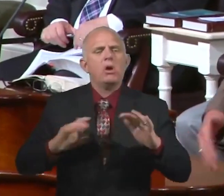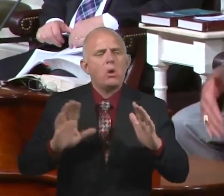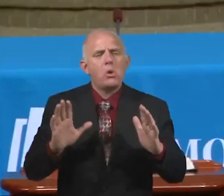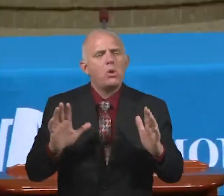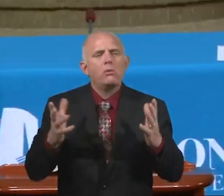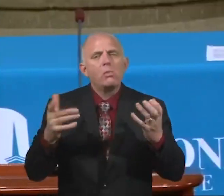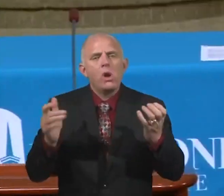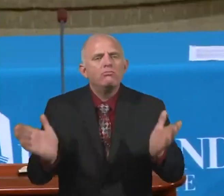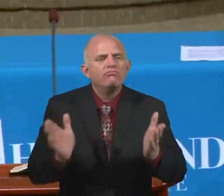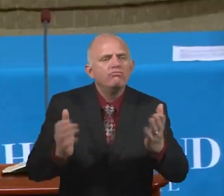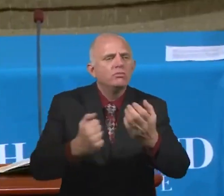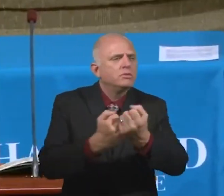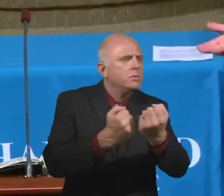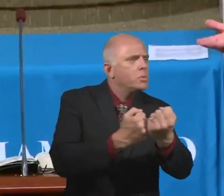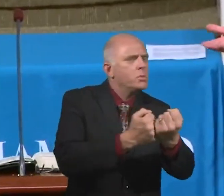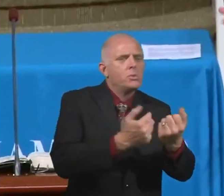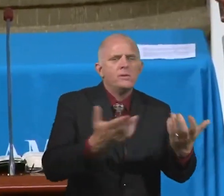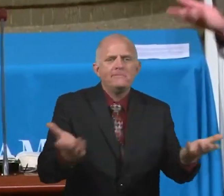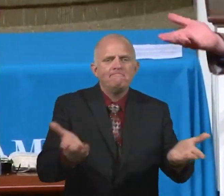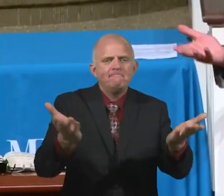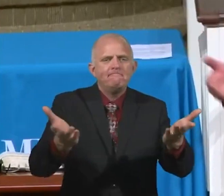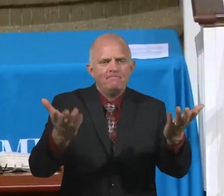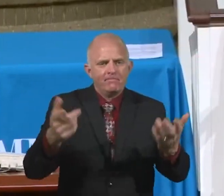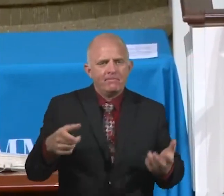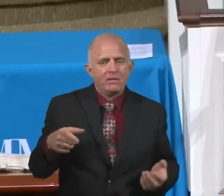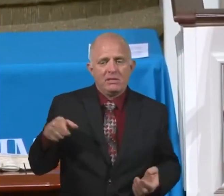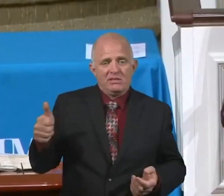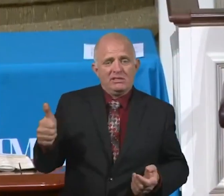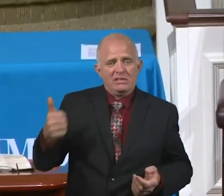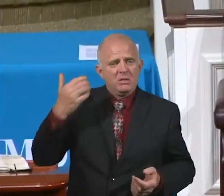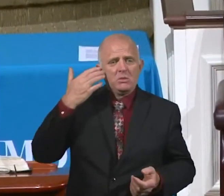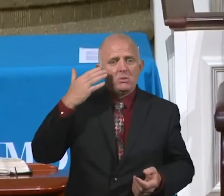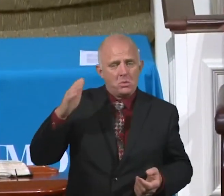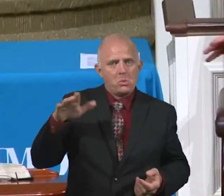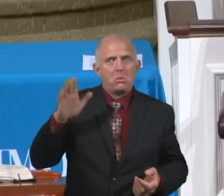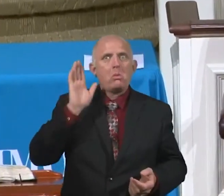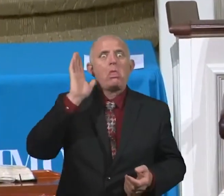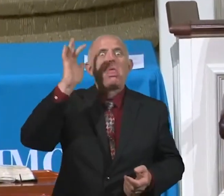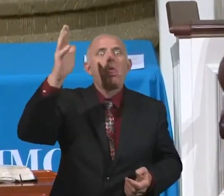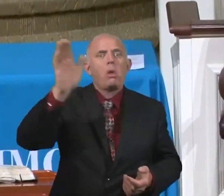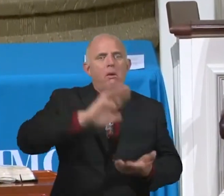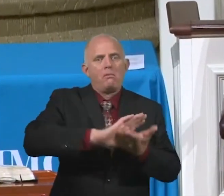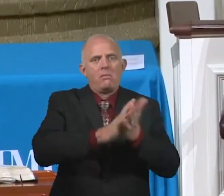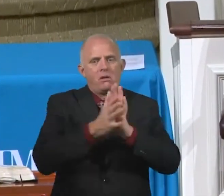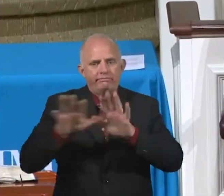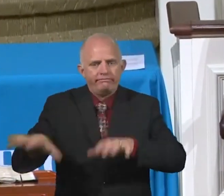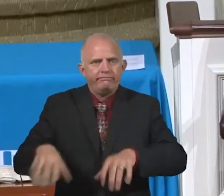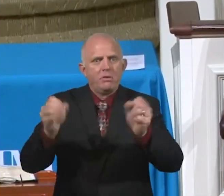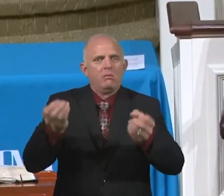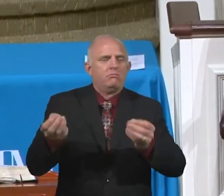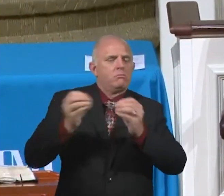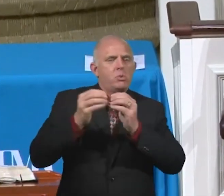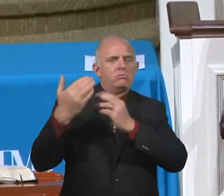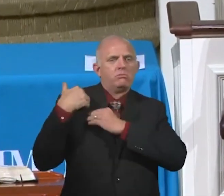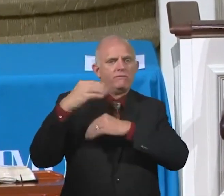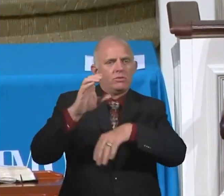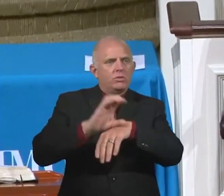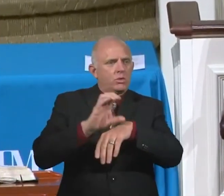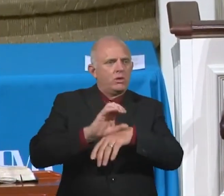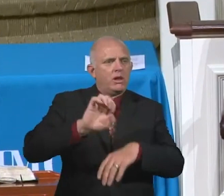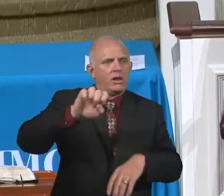And he didn't know that he was going to be in charge of the church at Ephesus for a while and stay there and watch dog over the doctrines.